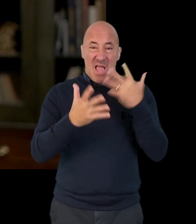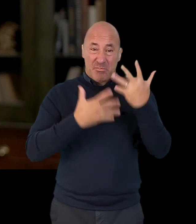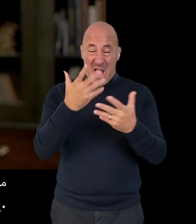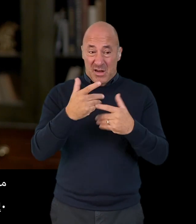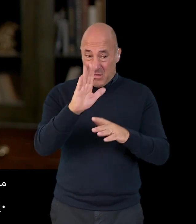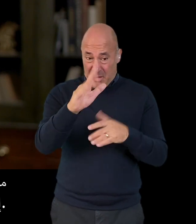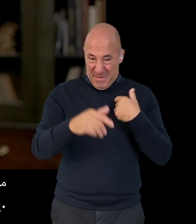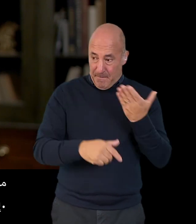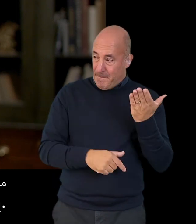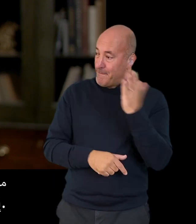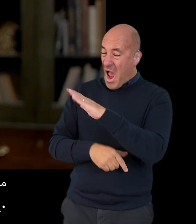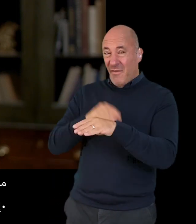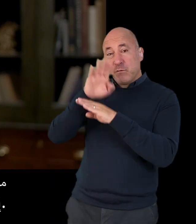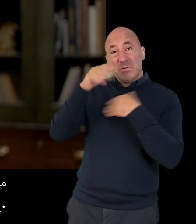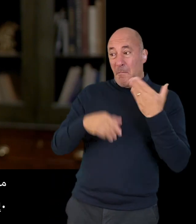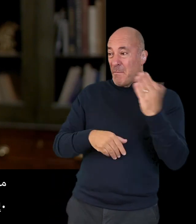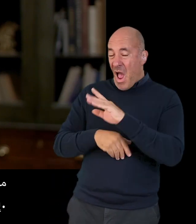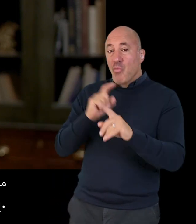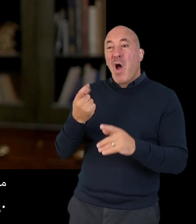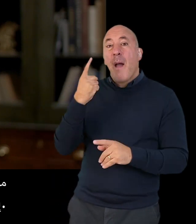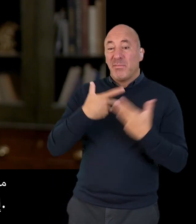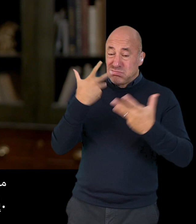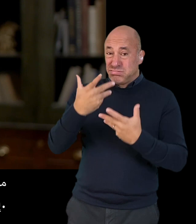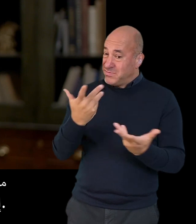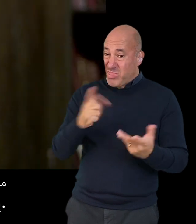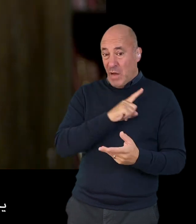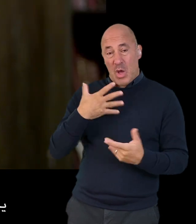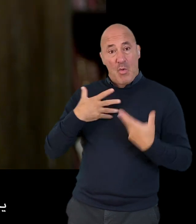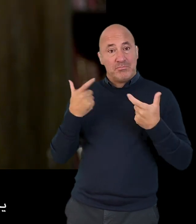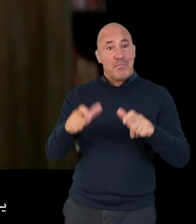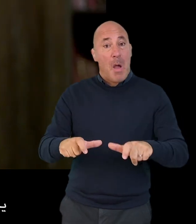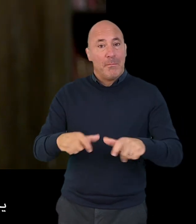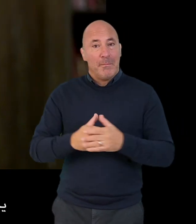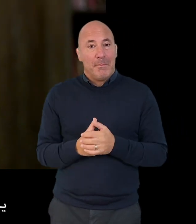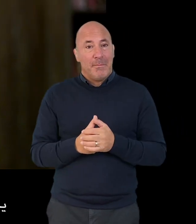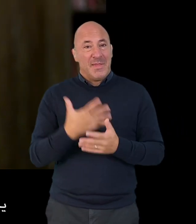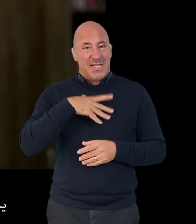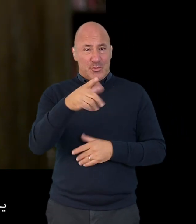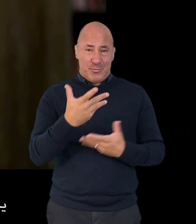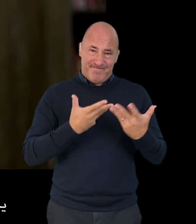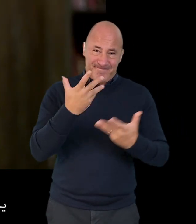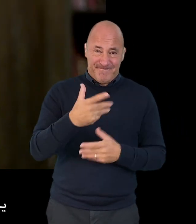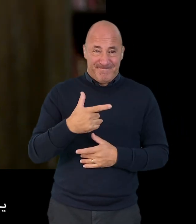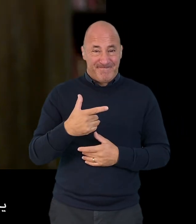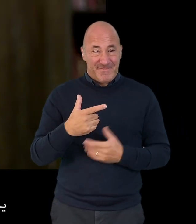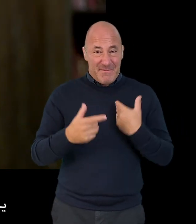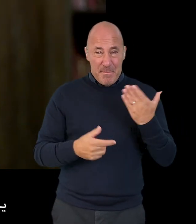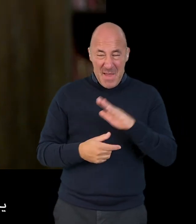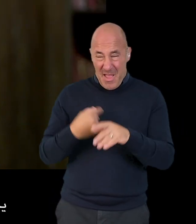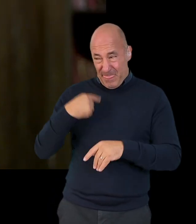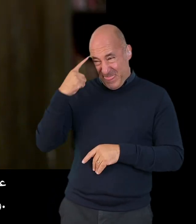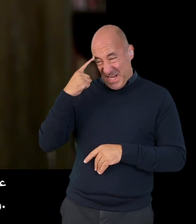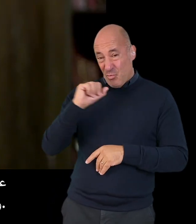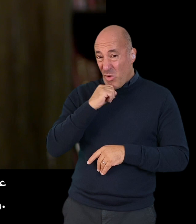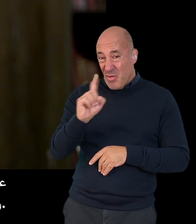is about what will happen to you if you go back in future. You need to talk about what you think will